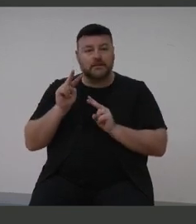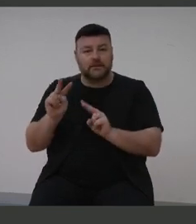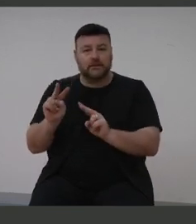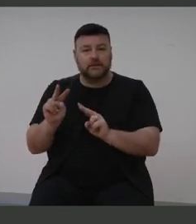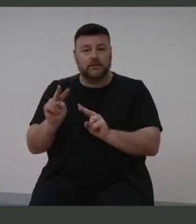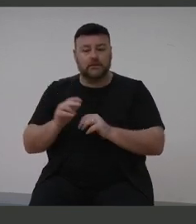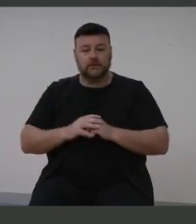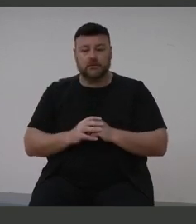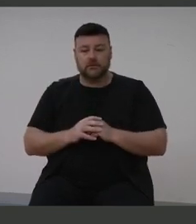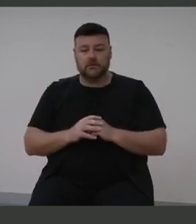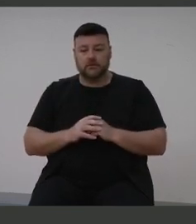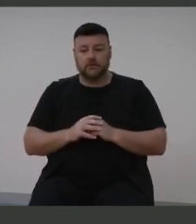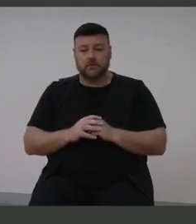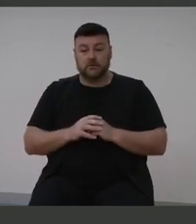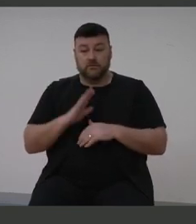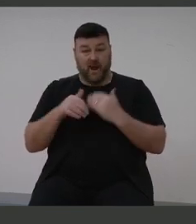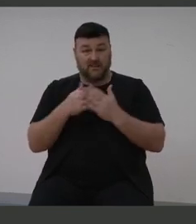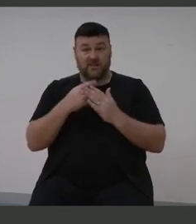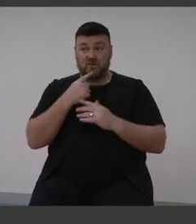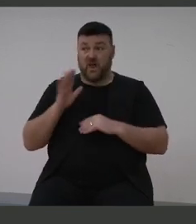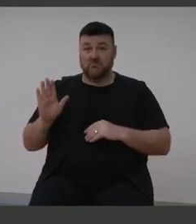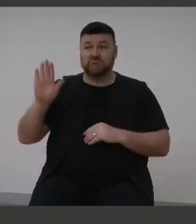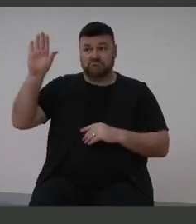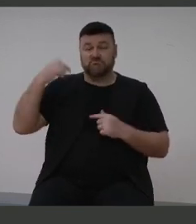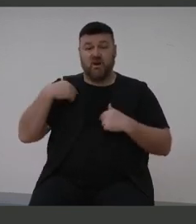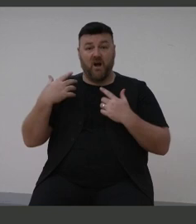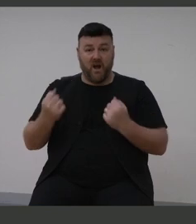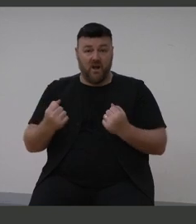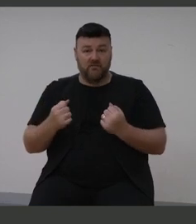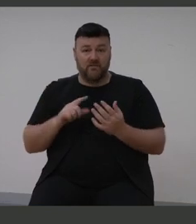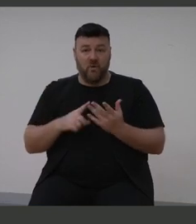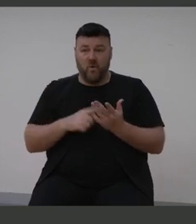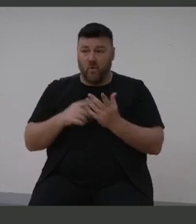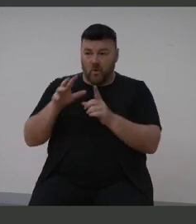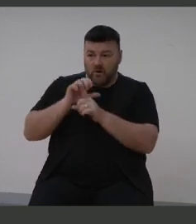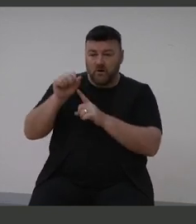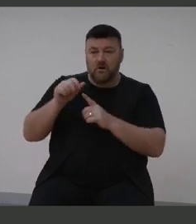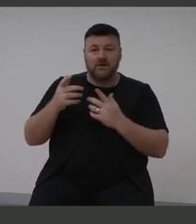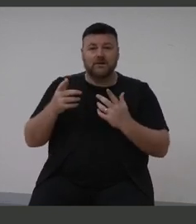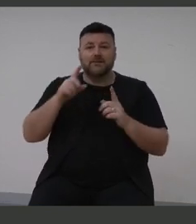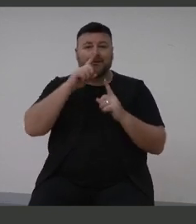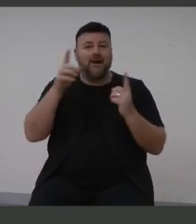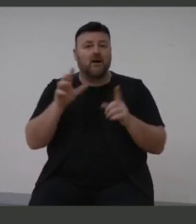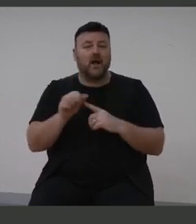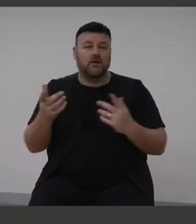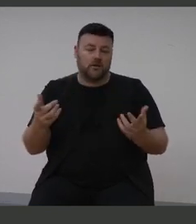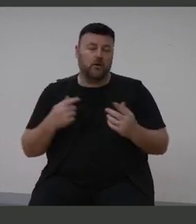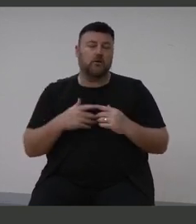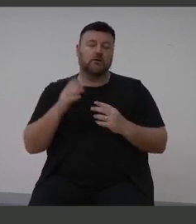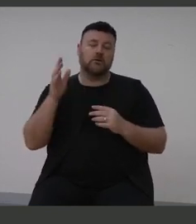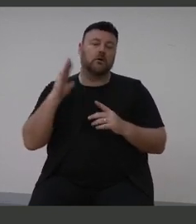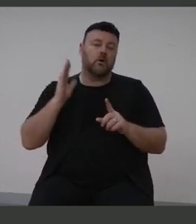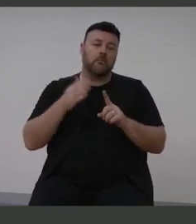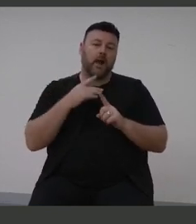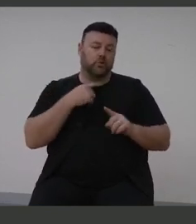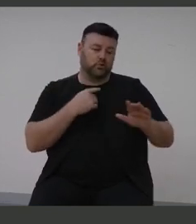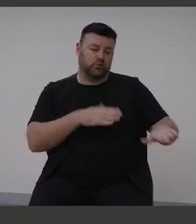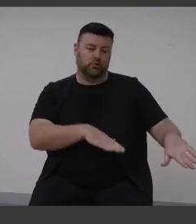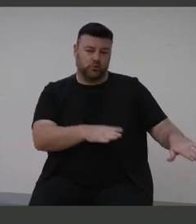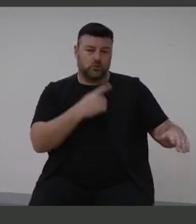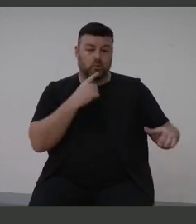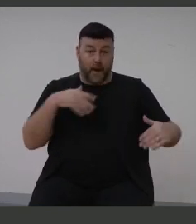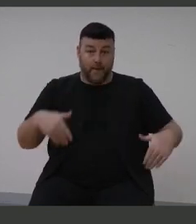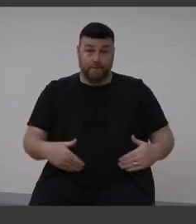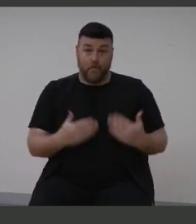until they're discovered, that's when we find out about it. So early intervention, as we say, going back to when the kids are born.